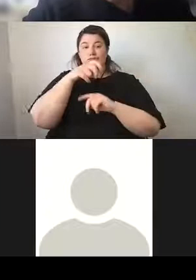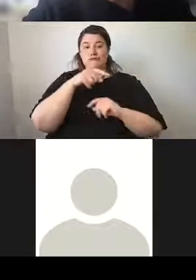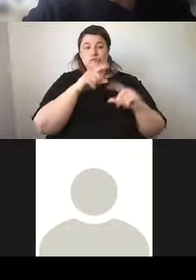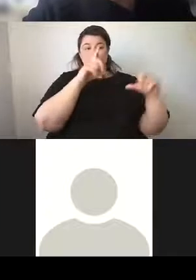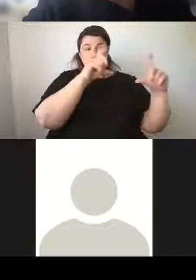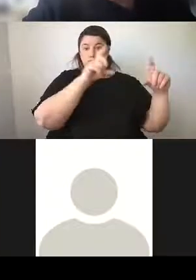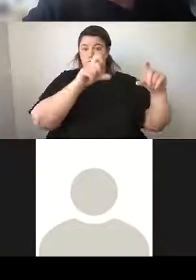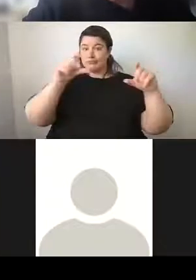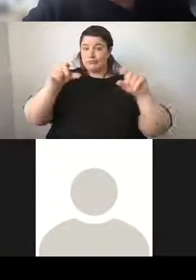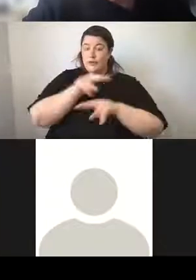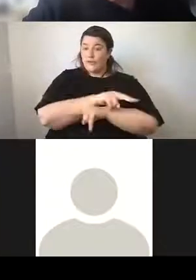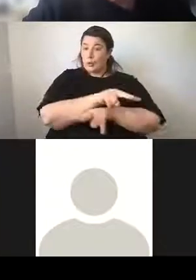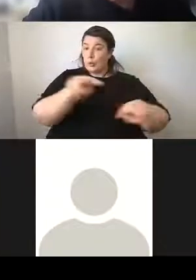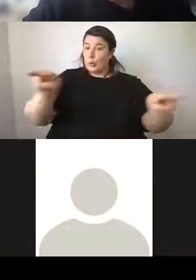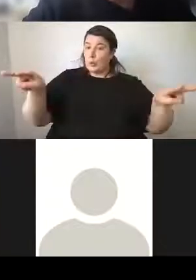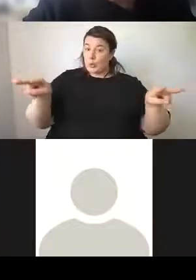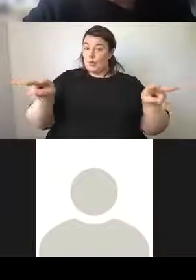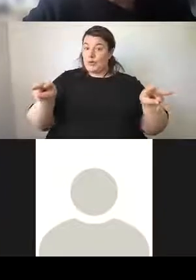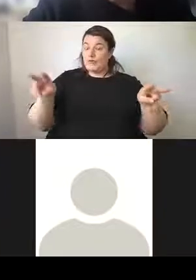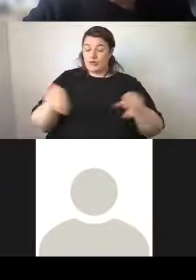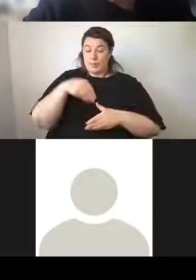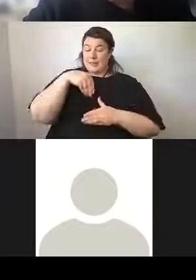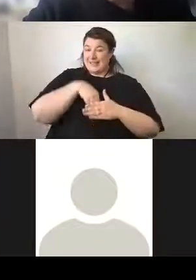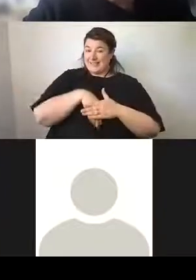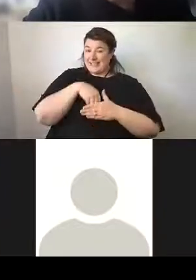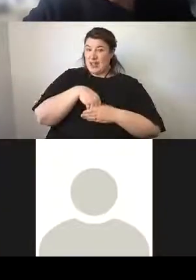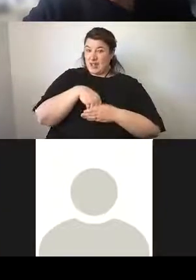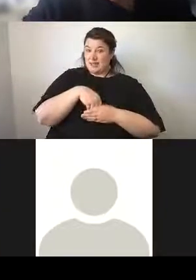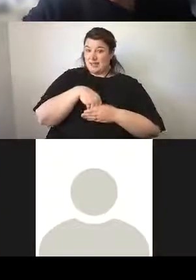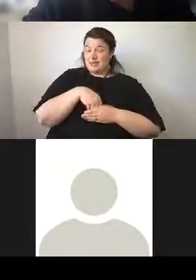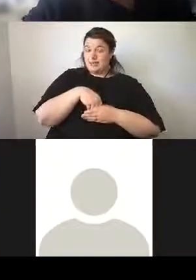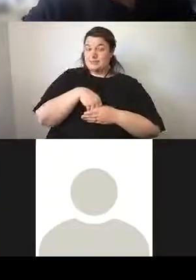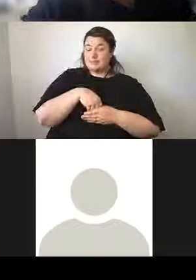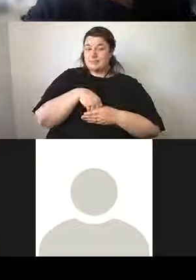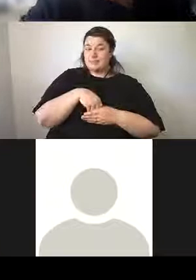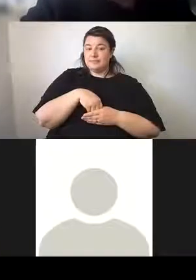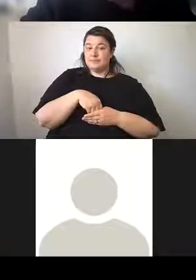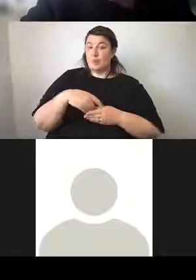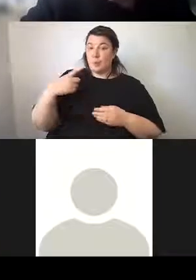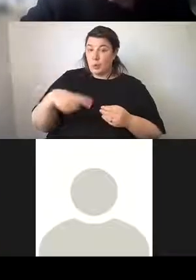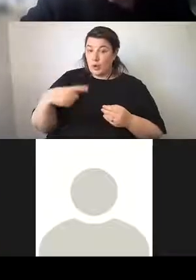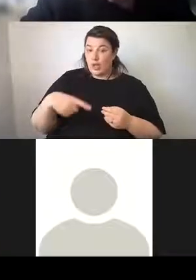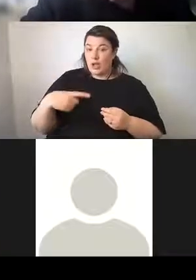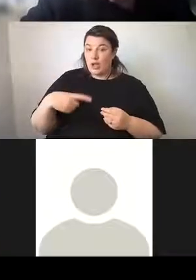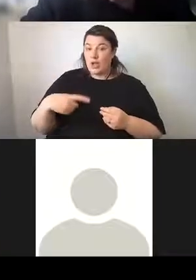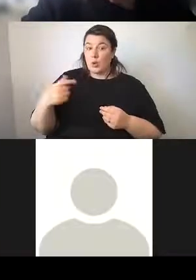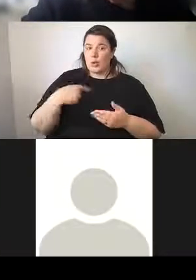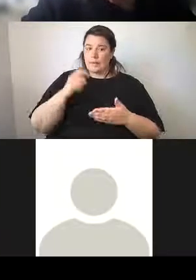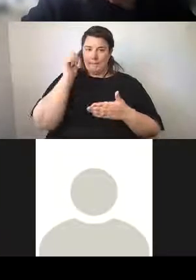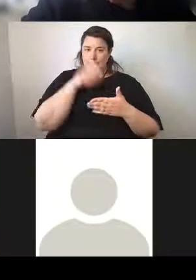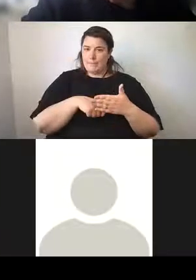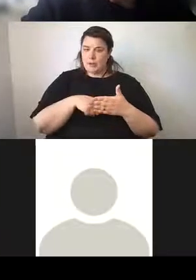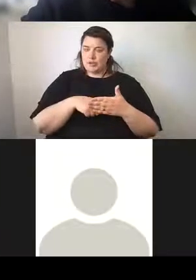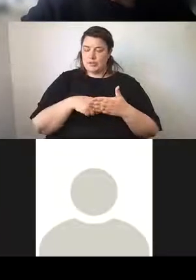from outside, from inside looking outside. We did this because we purchased a set of